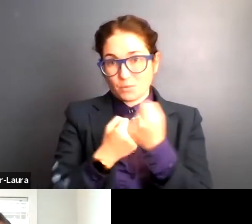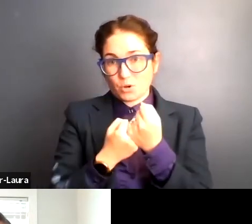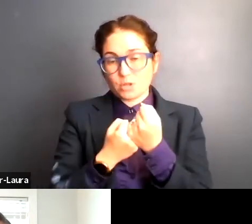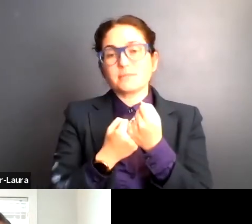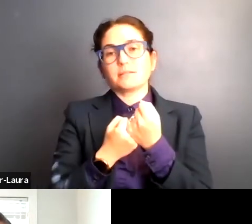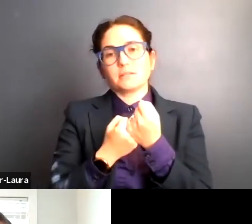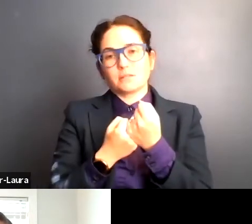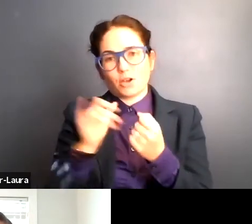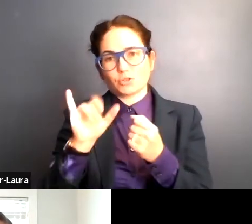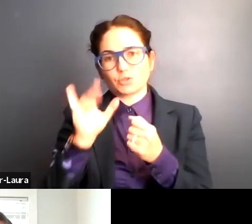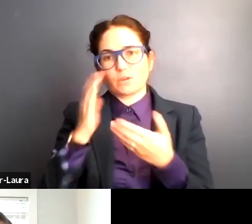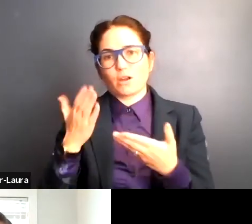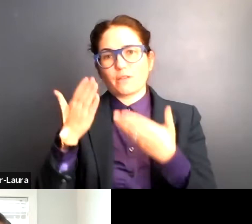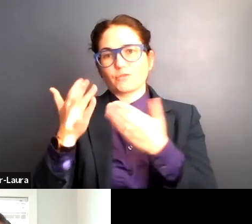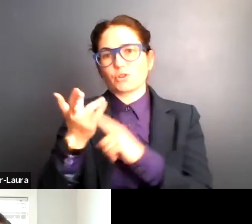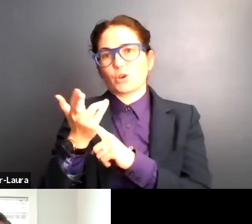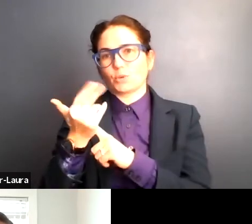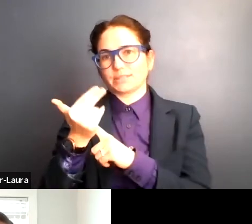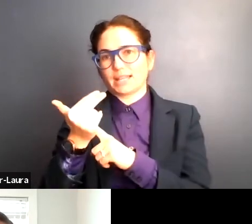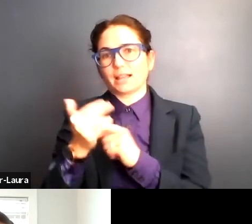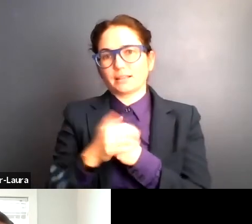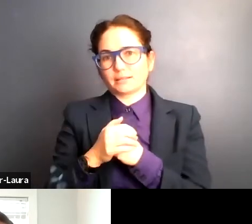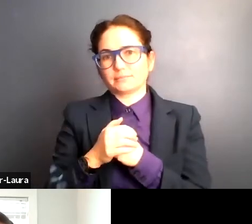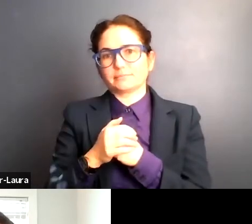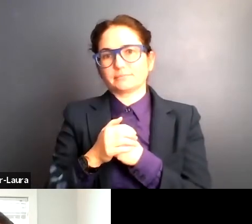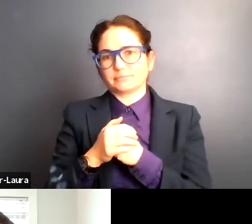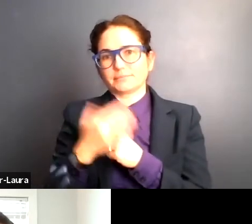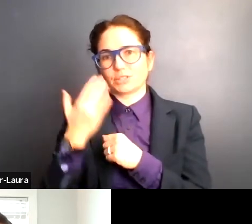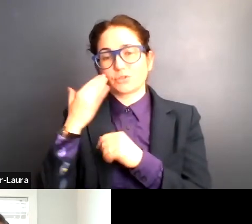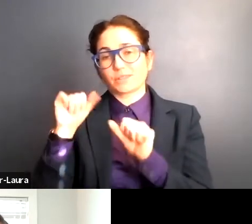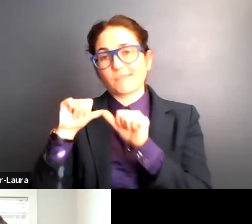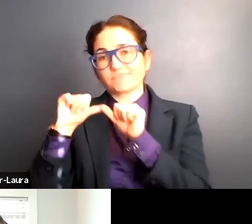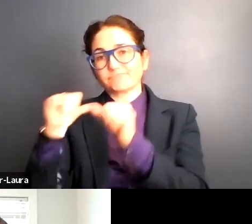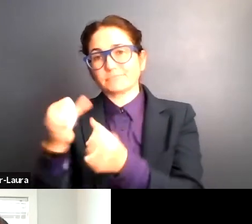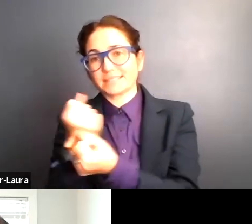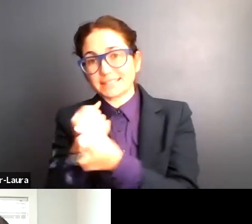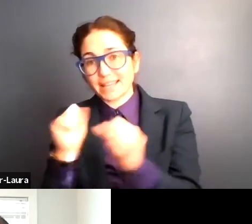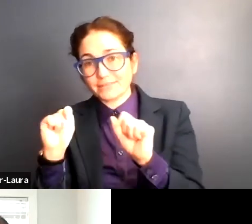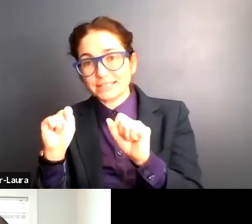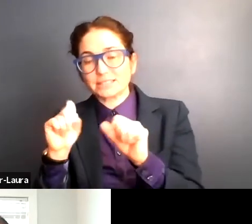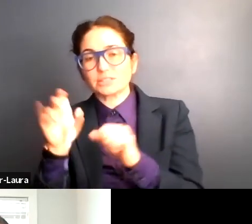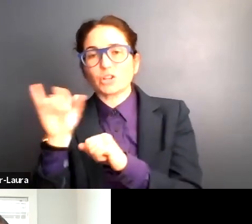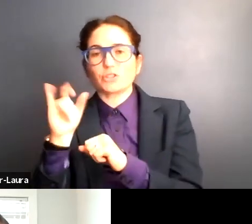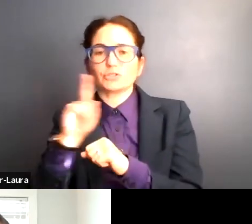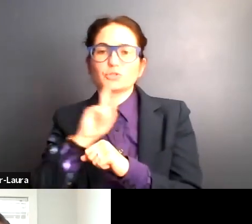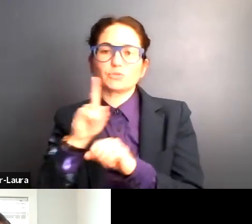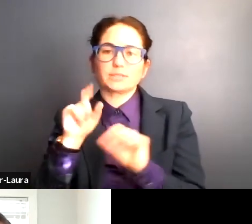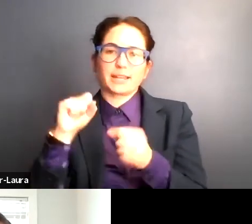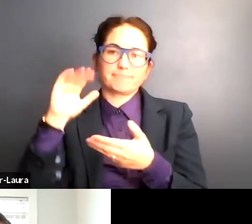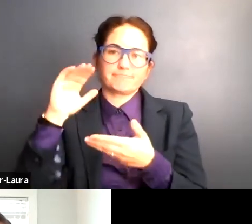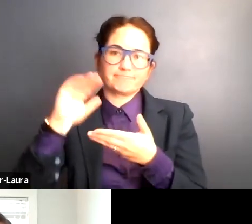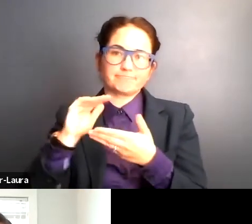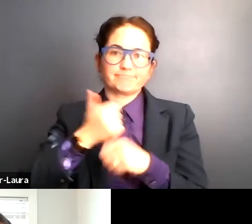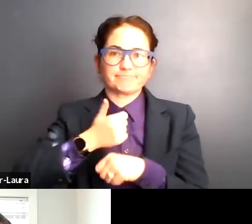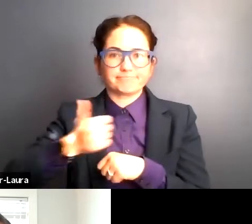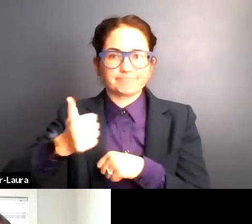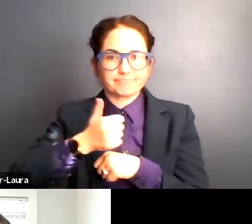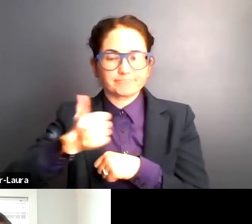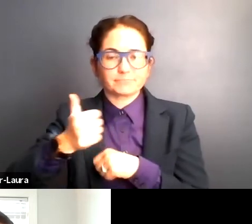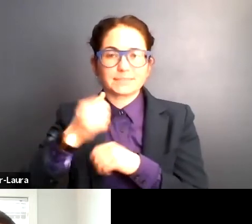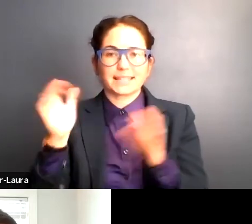offering them a hotel stay in order for them to maintain their safety and of course decrease trips to the ER and